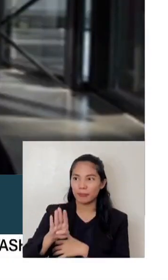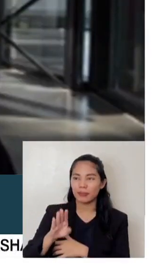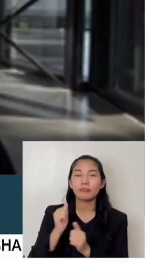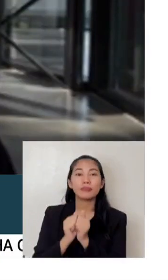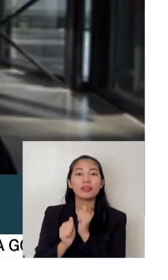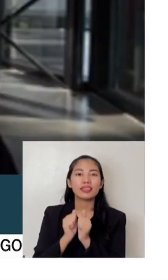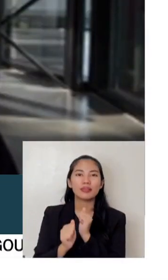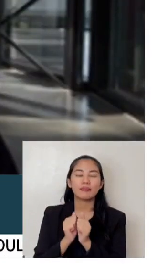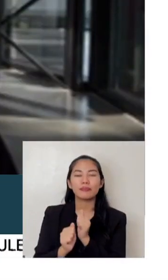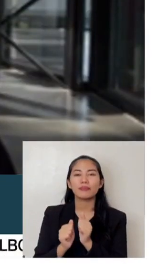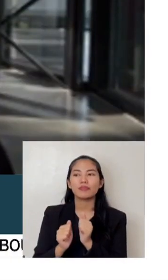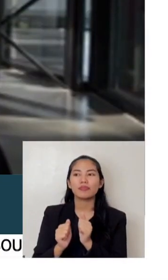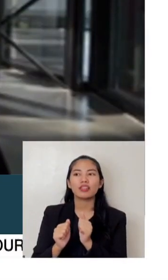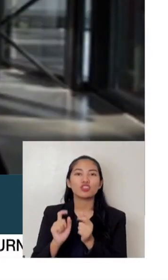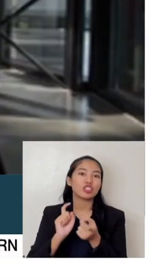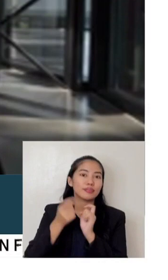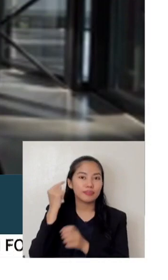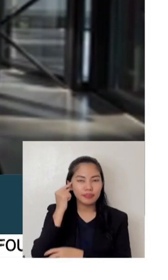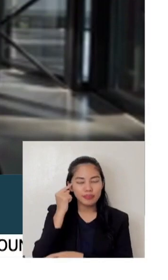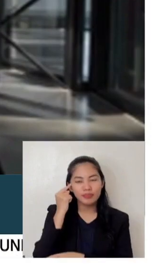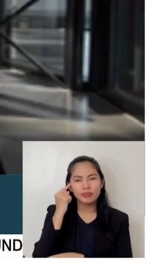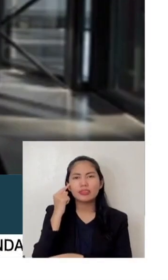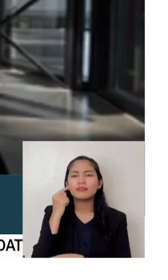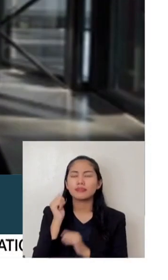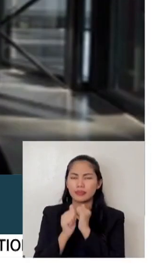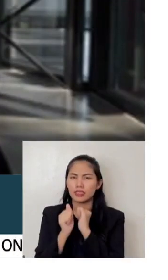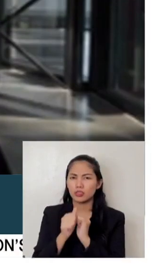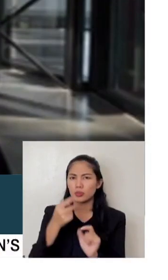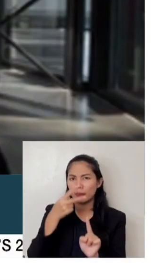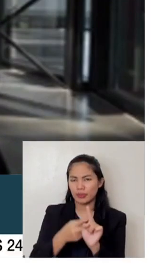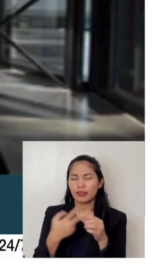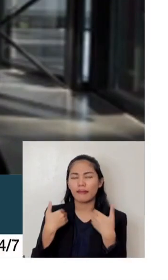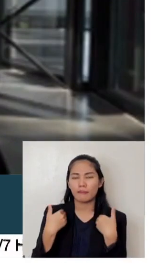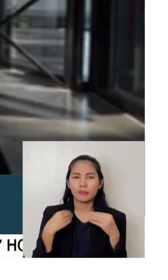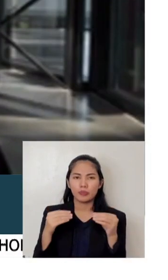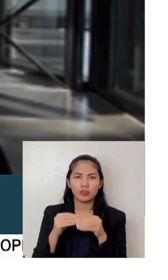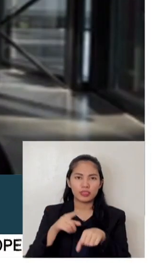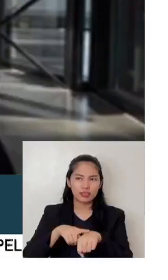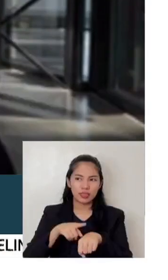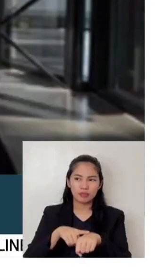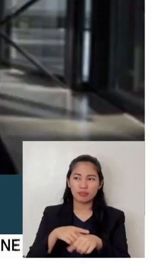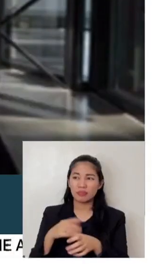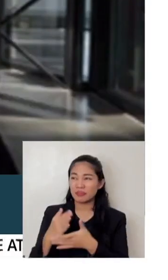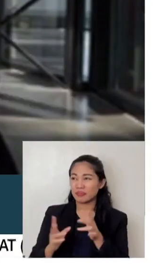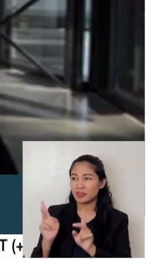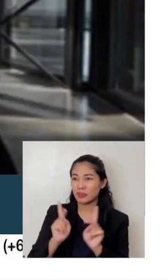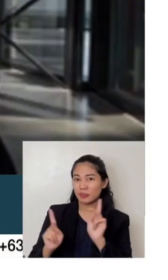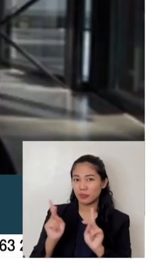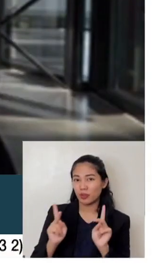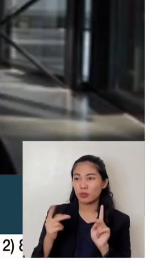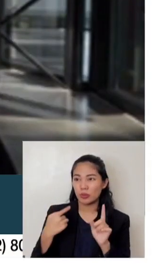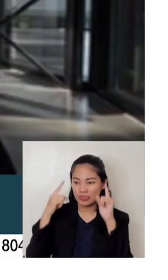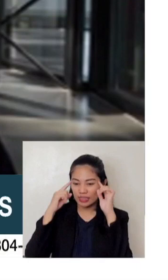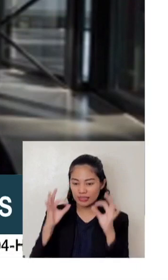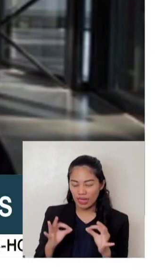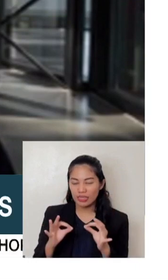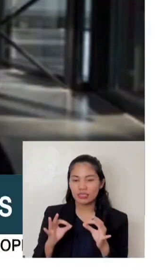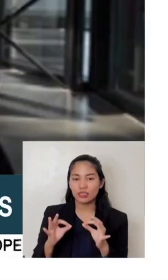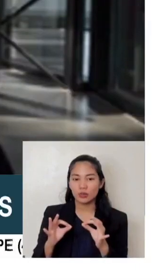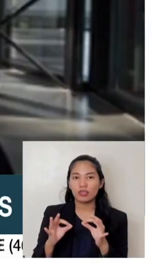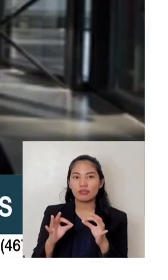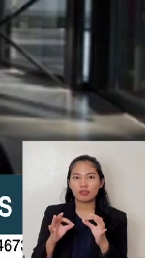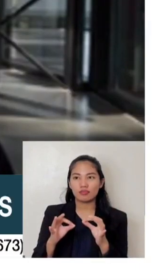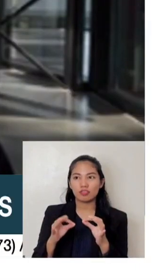time. And a significant 18% decided only on election day. Although the undecided is between three to six,